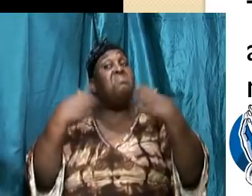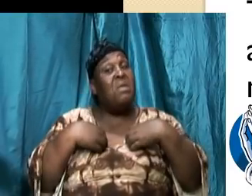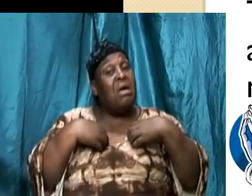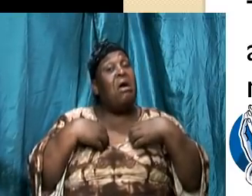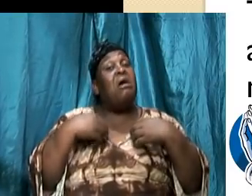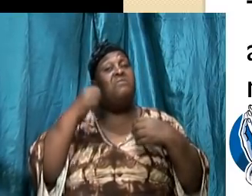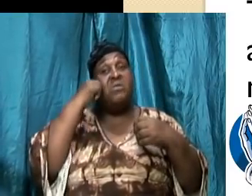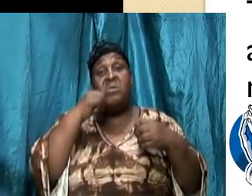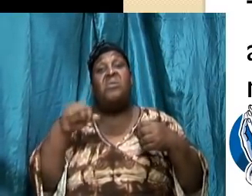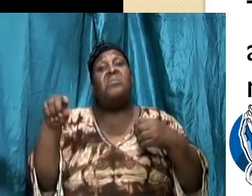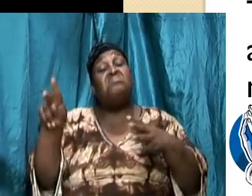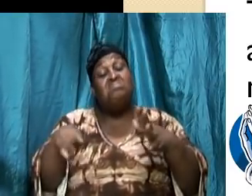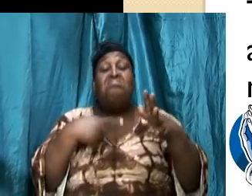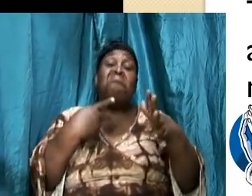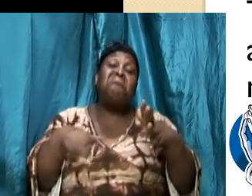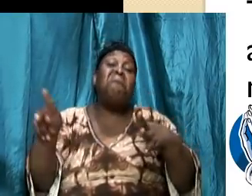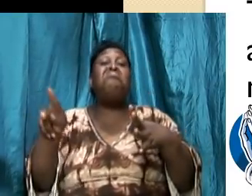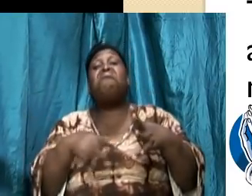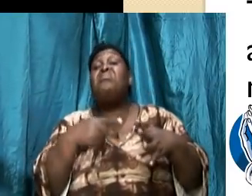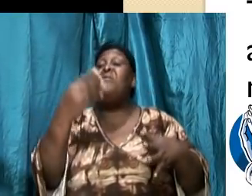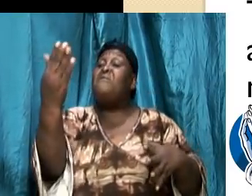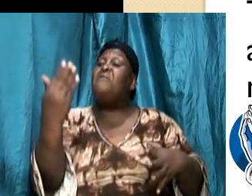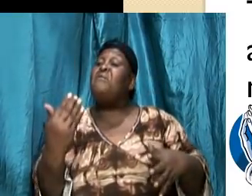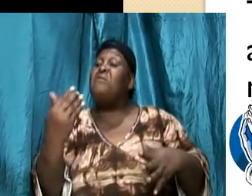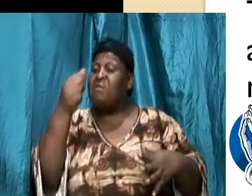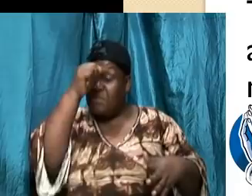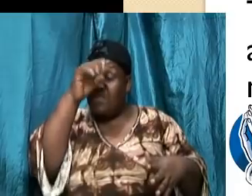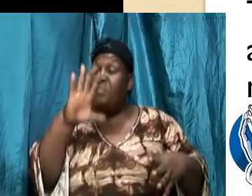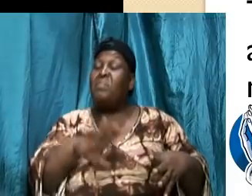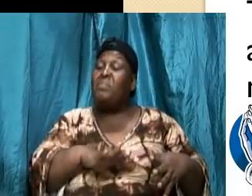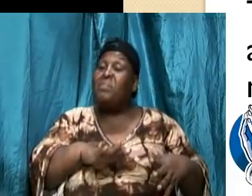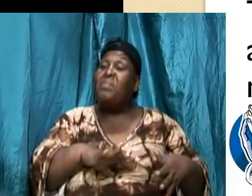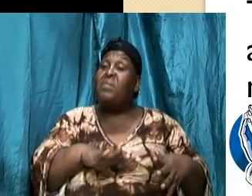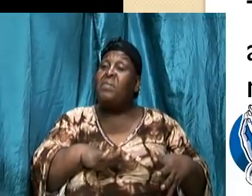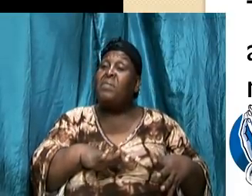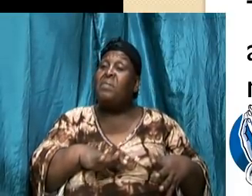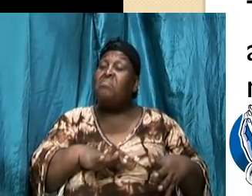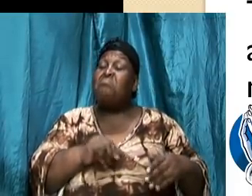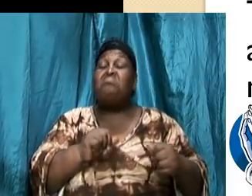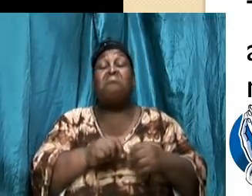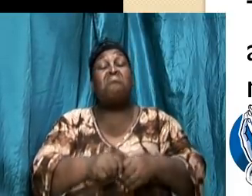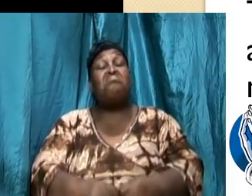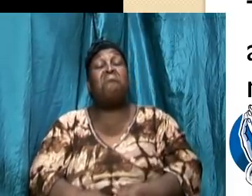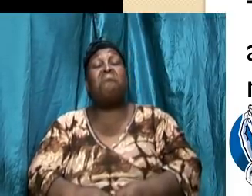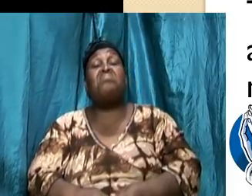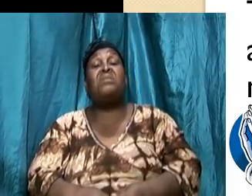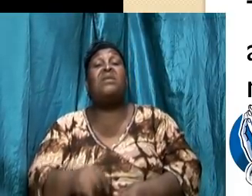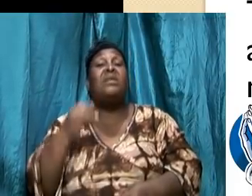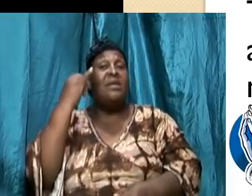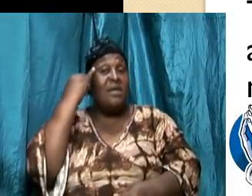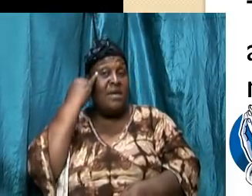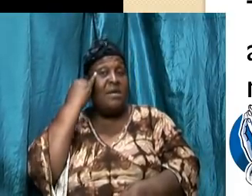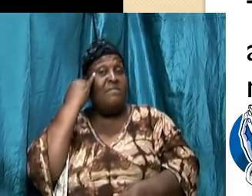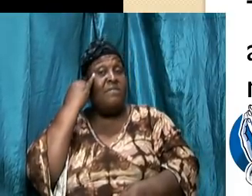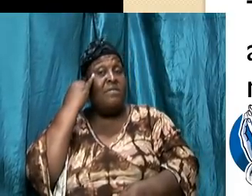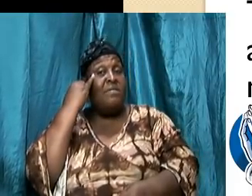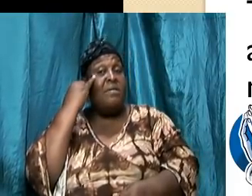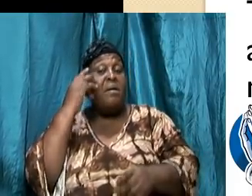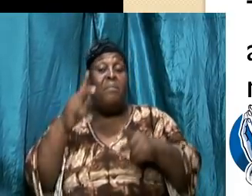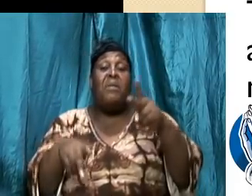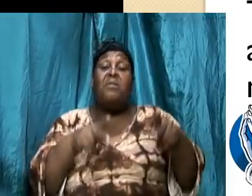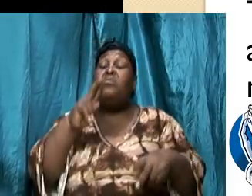us for the men or maybe the other way around also yes if we were the person that